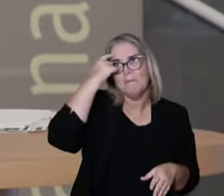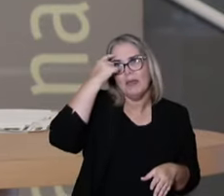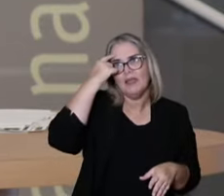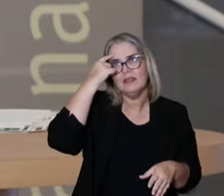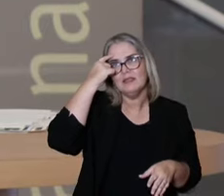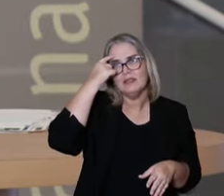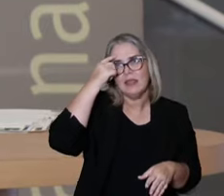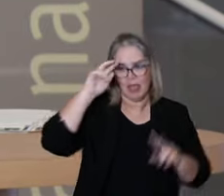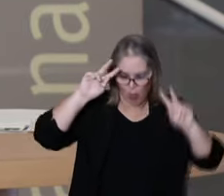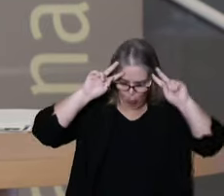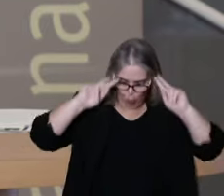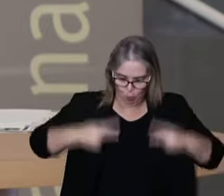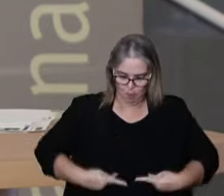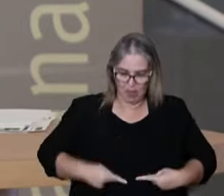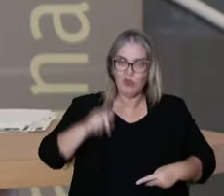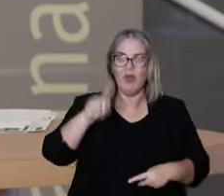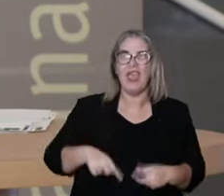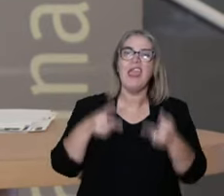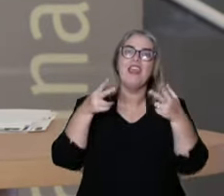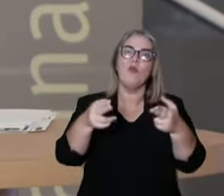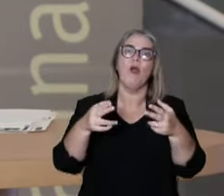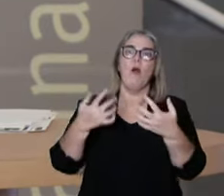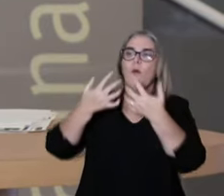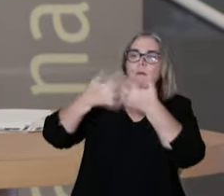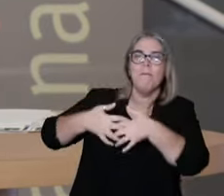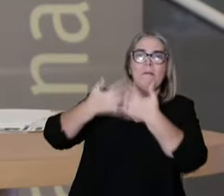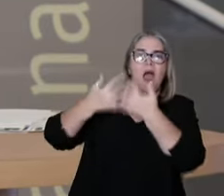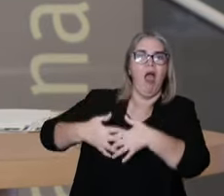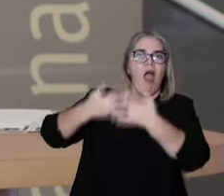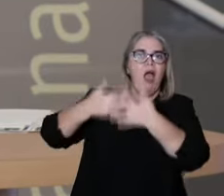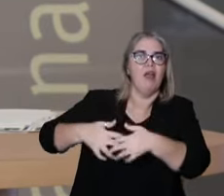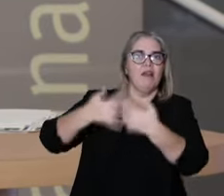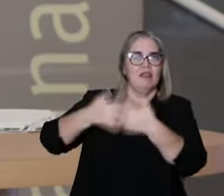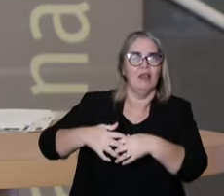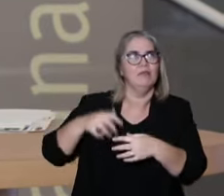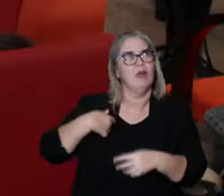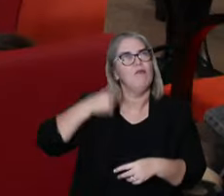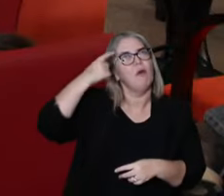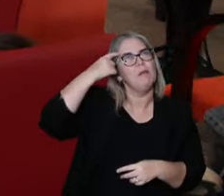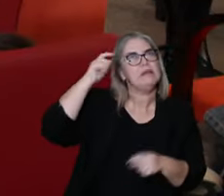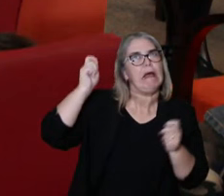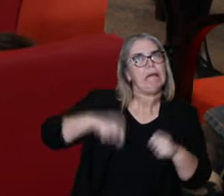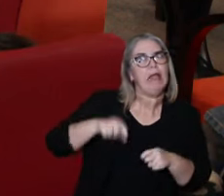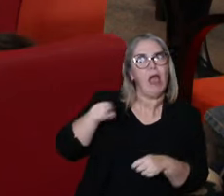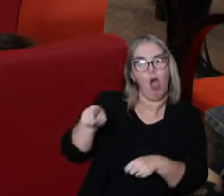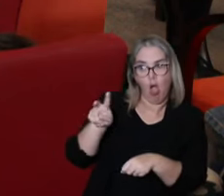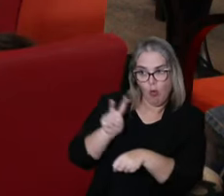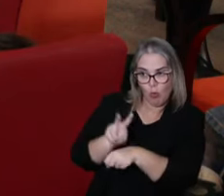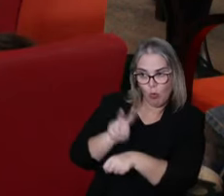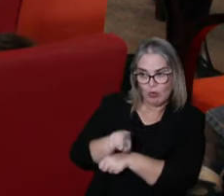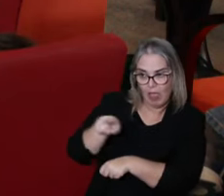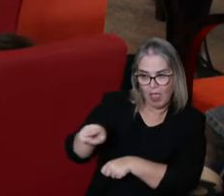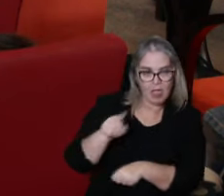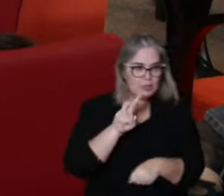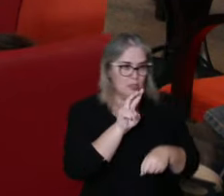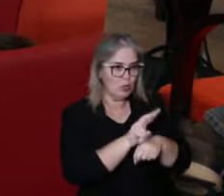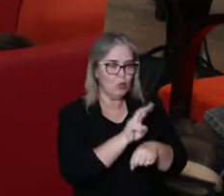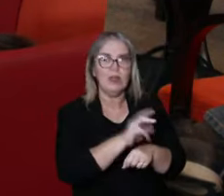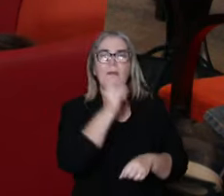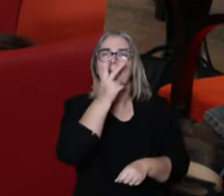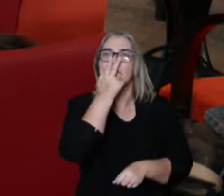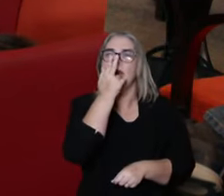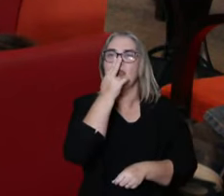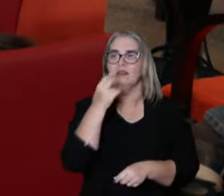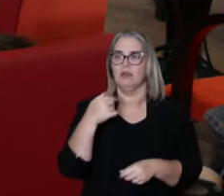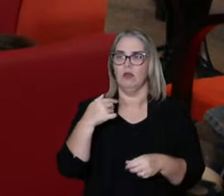nature as a machine, the idea of nature as something that will divide into pieces, and each one is going to